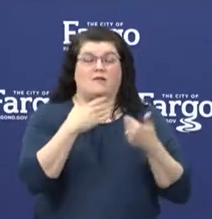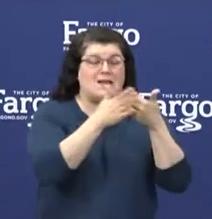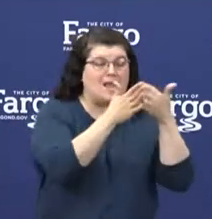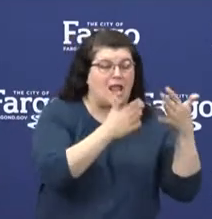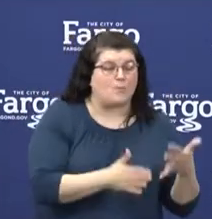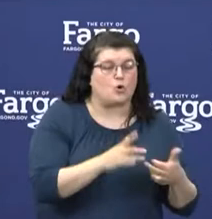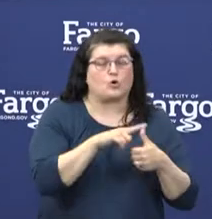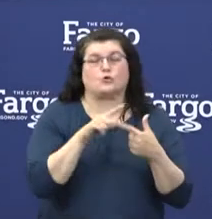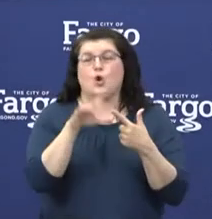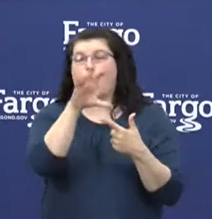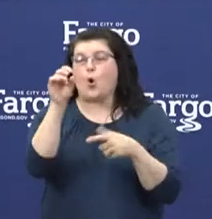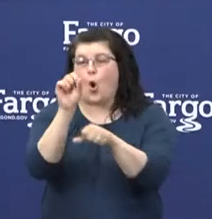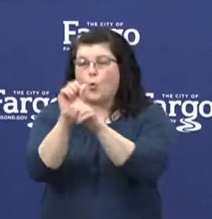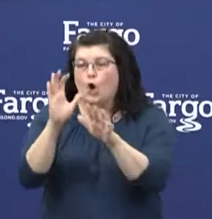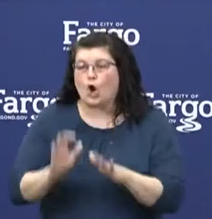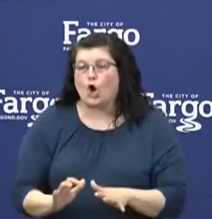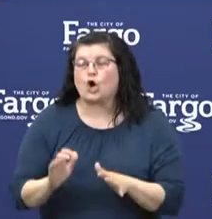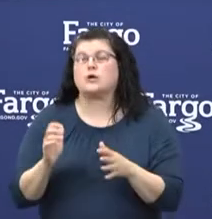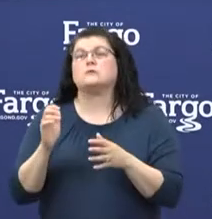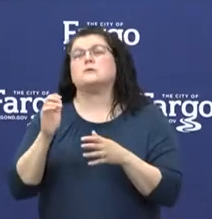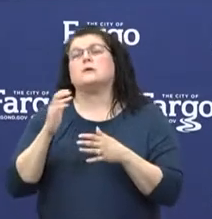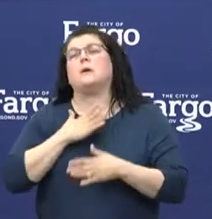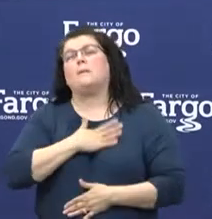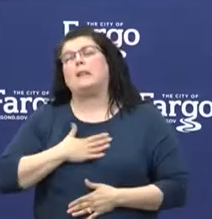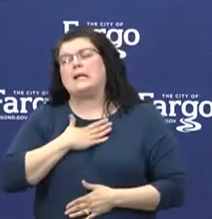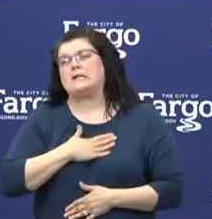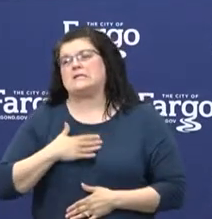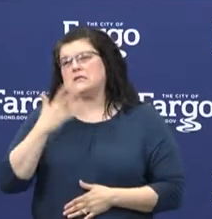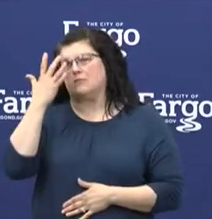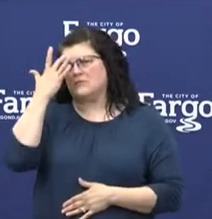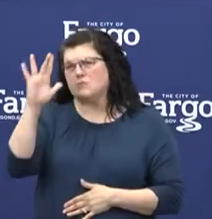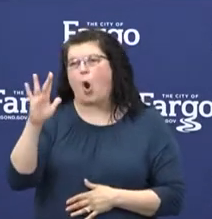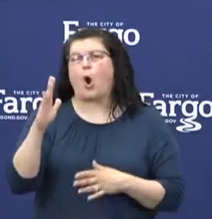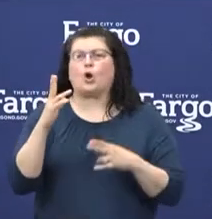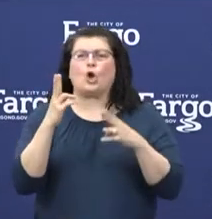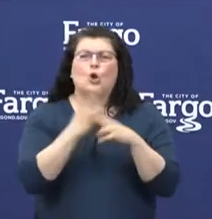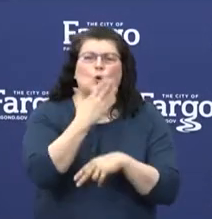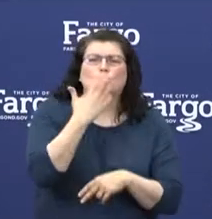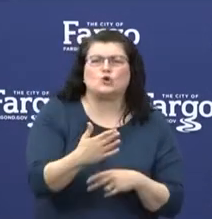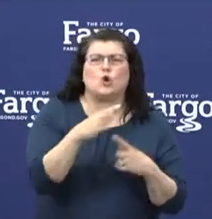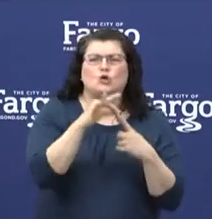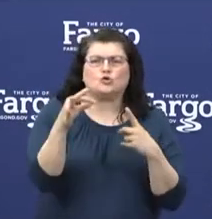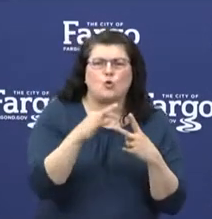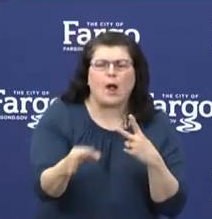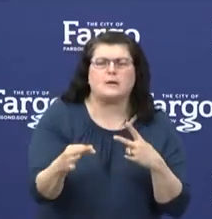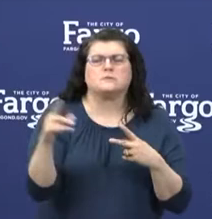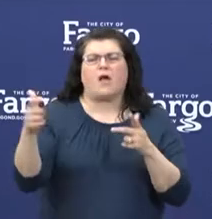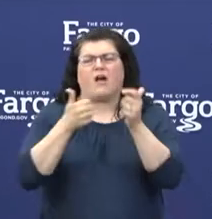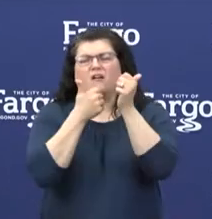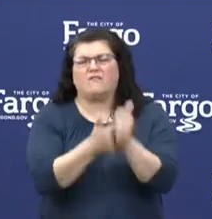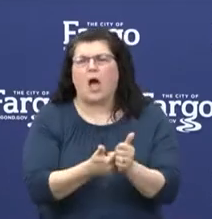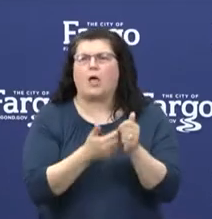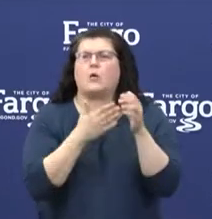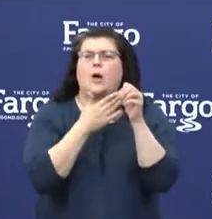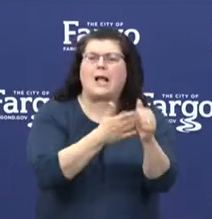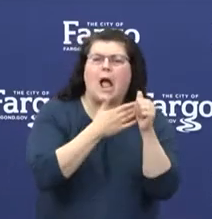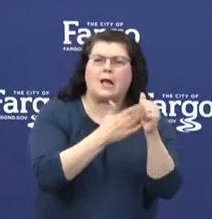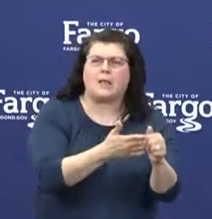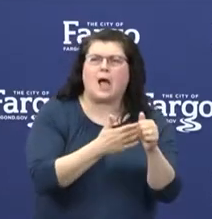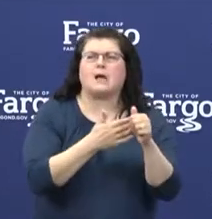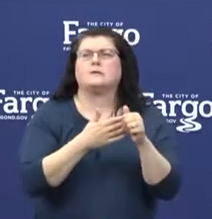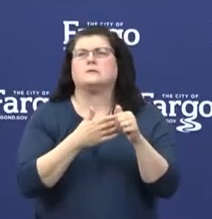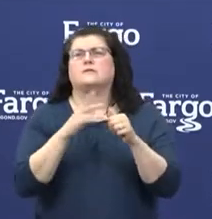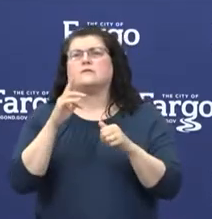Please be smart. Please make good choices. Please follow the guidelines set forth by leaders and healthcare professionals.